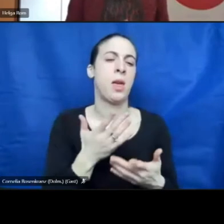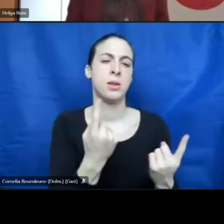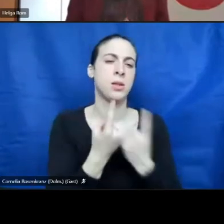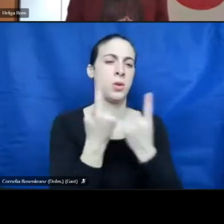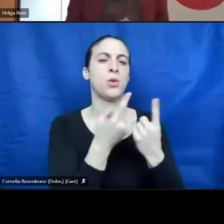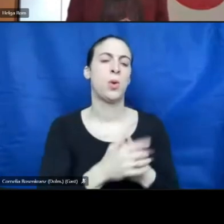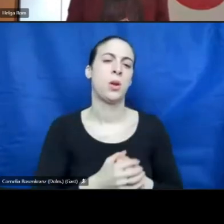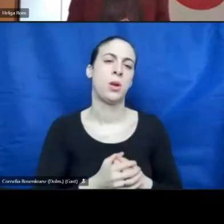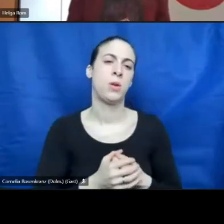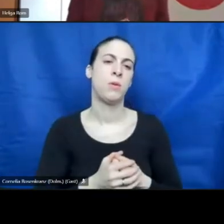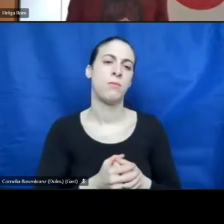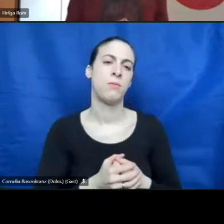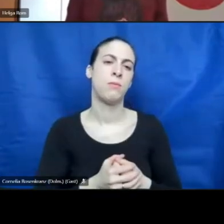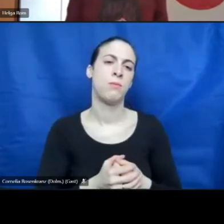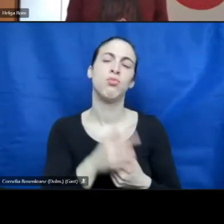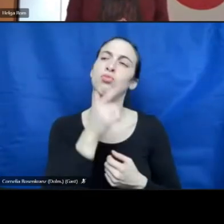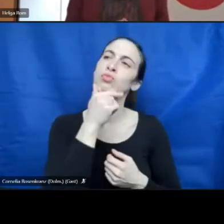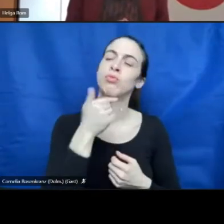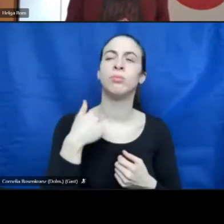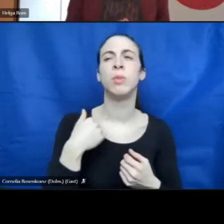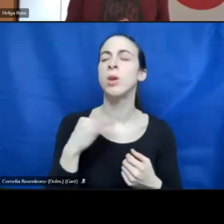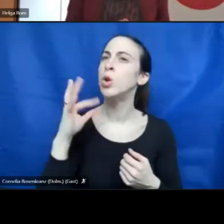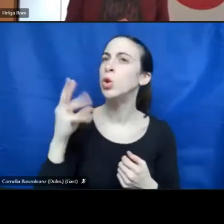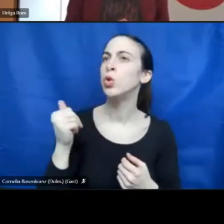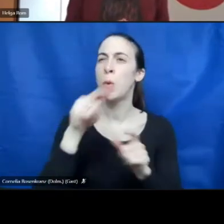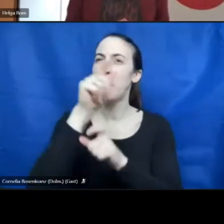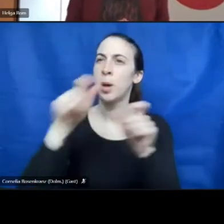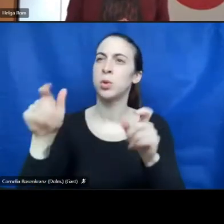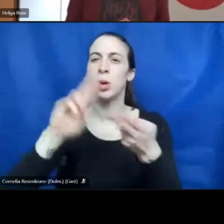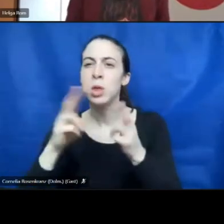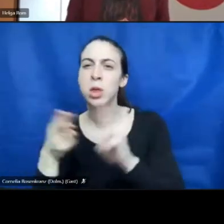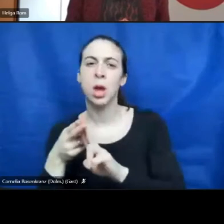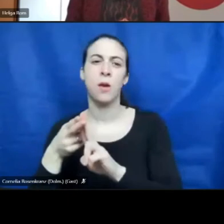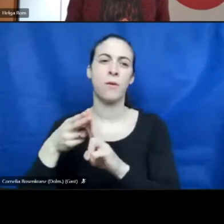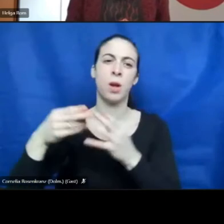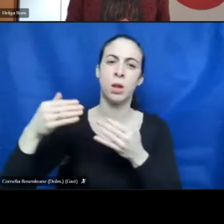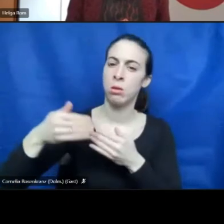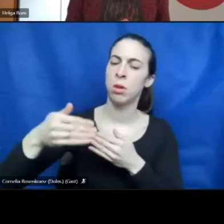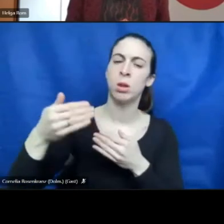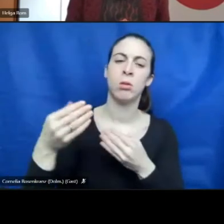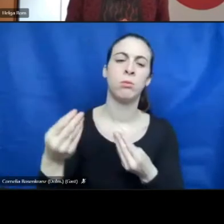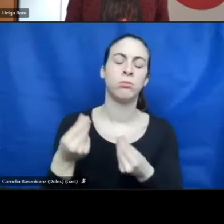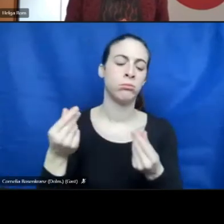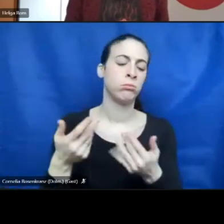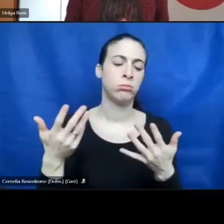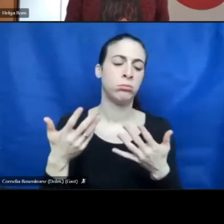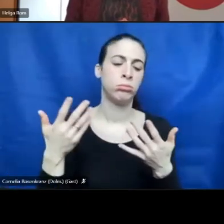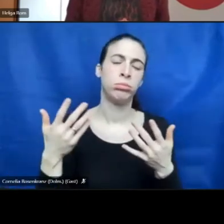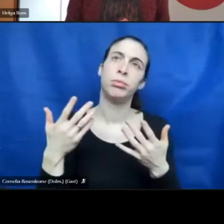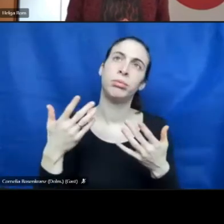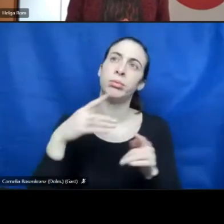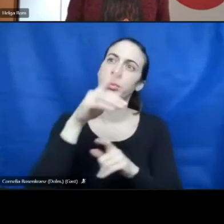Yeah, that you meet so many people from different